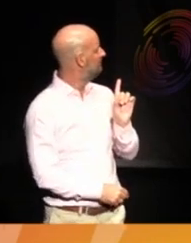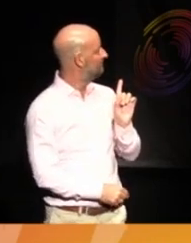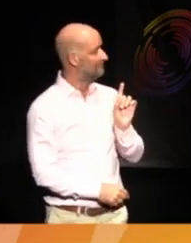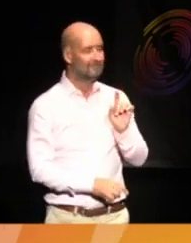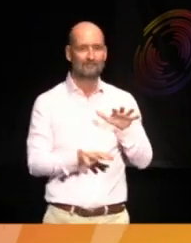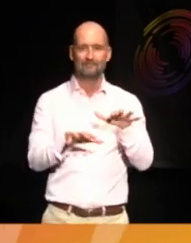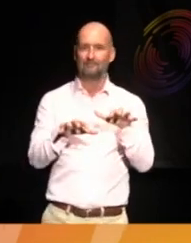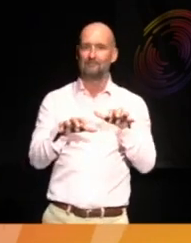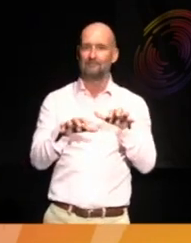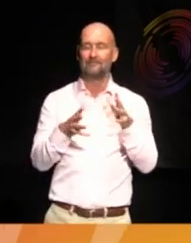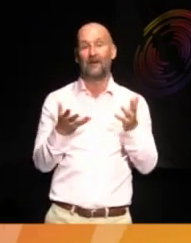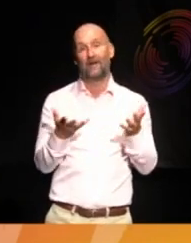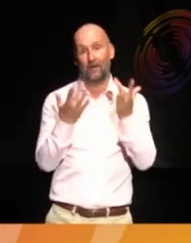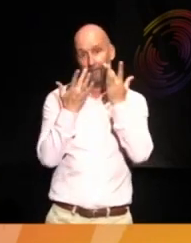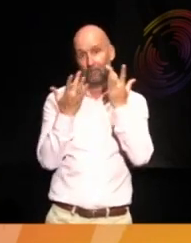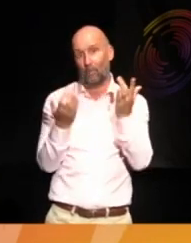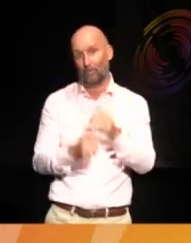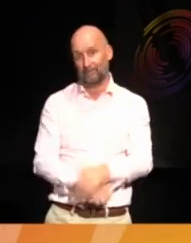Oh, of course.